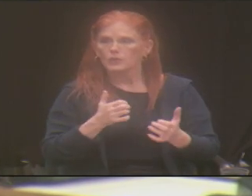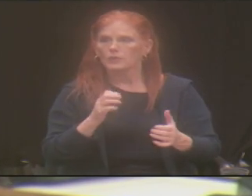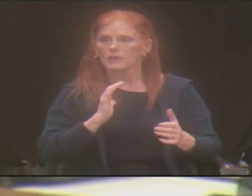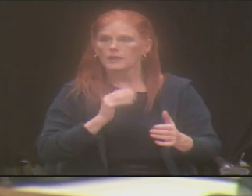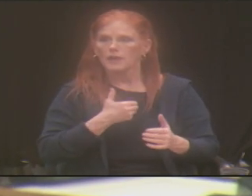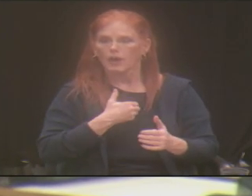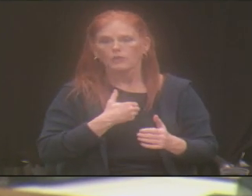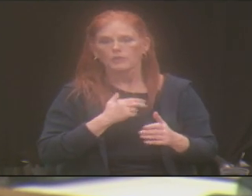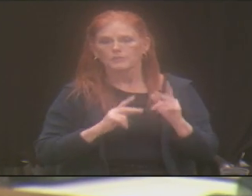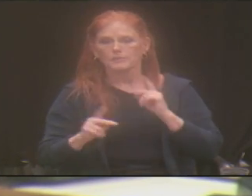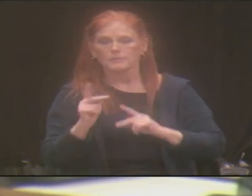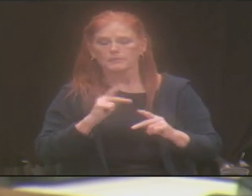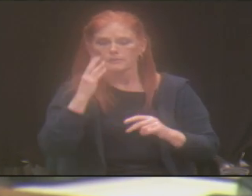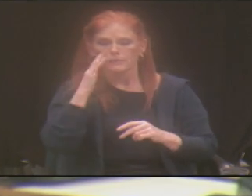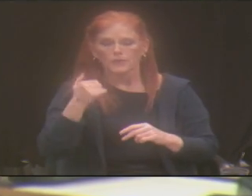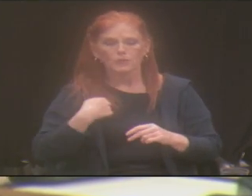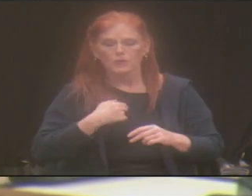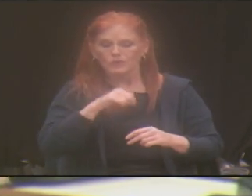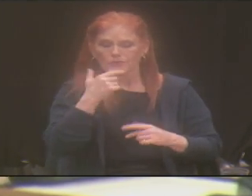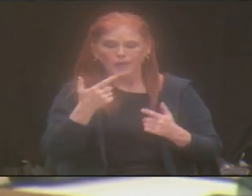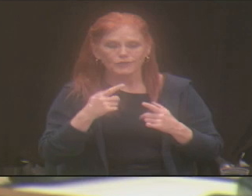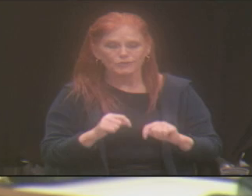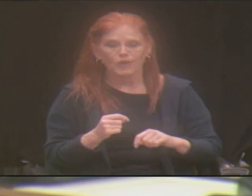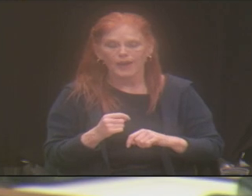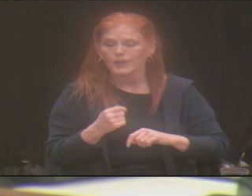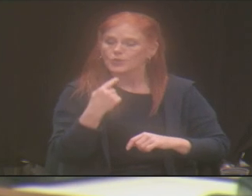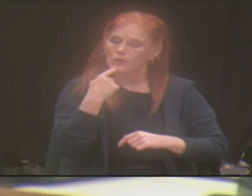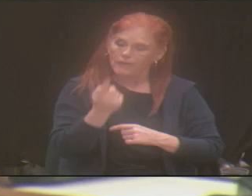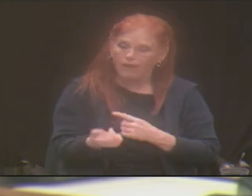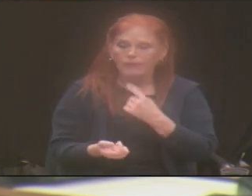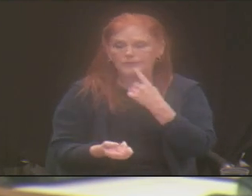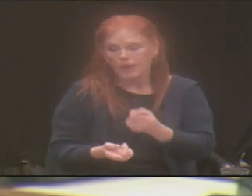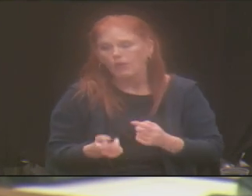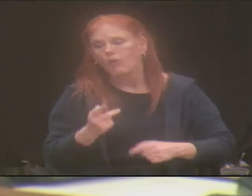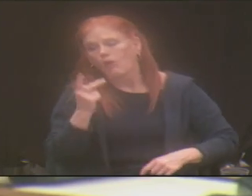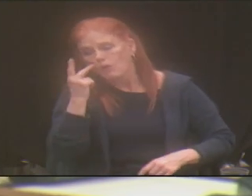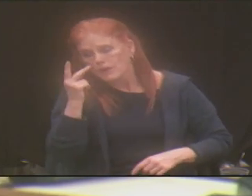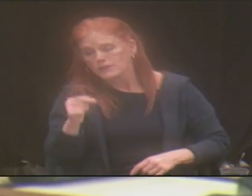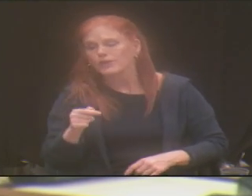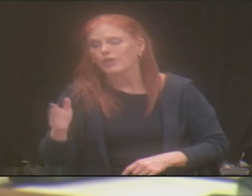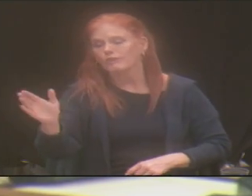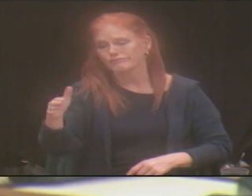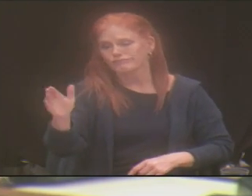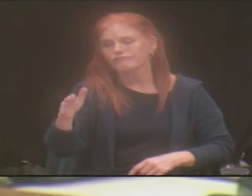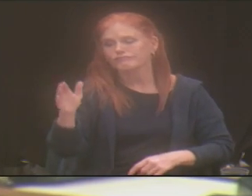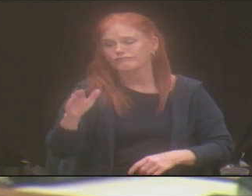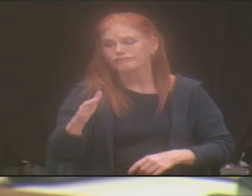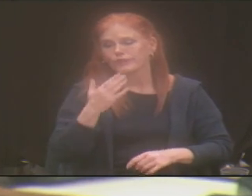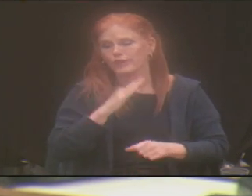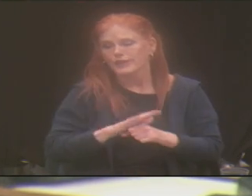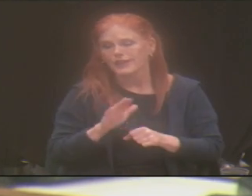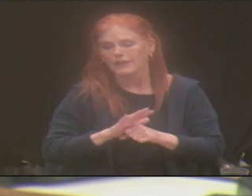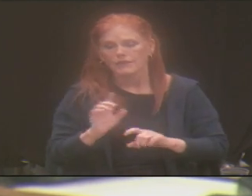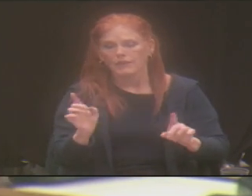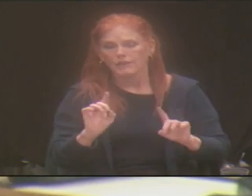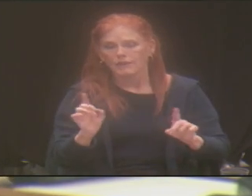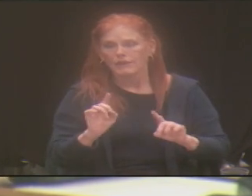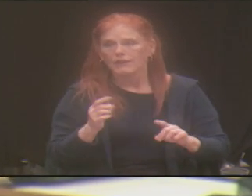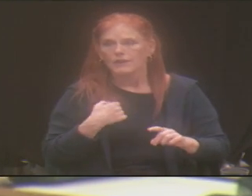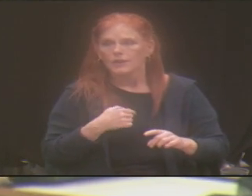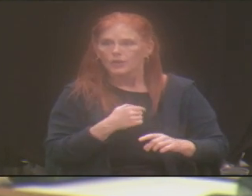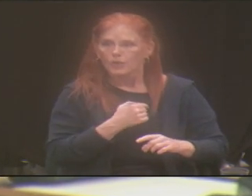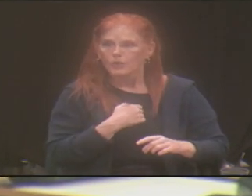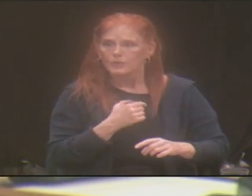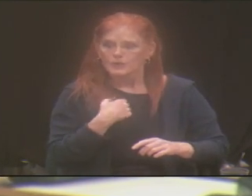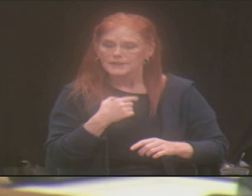to know that we weren't just trying to tell to them, we see you and pat their back. When we said, we're your